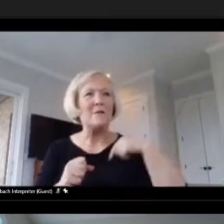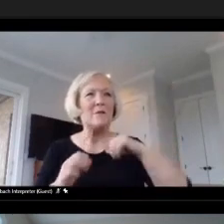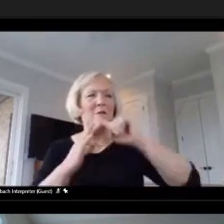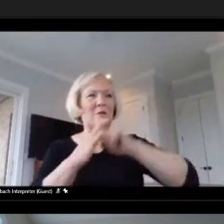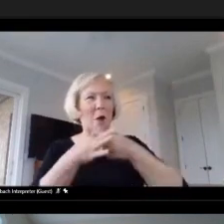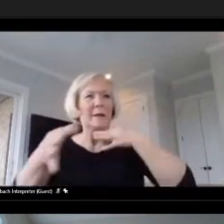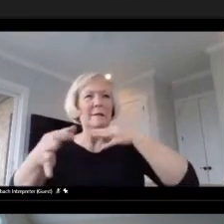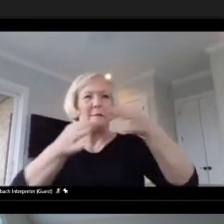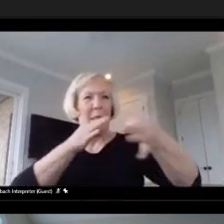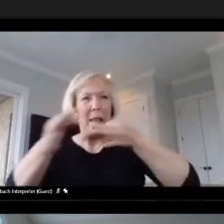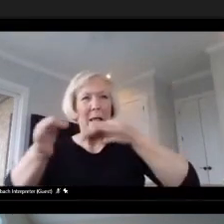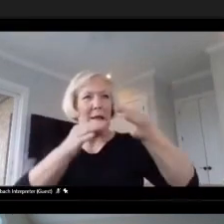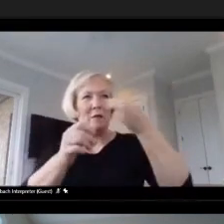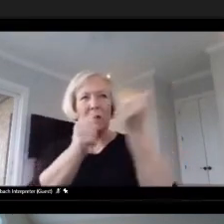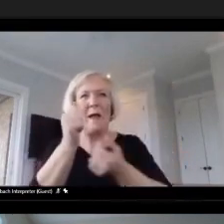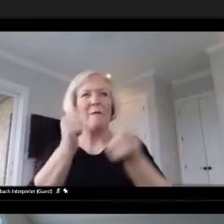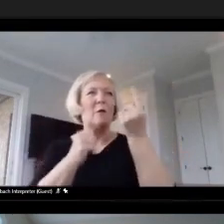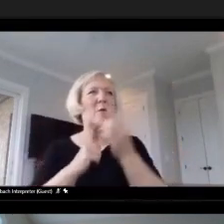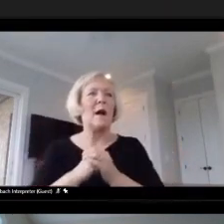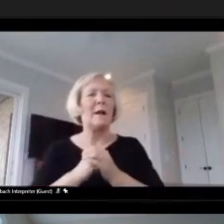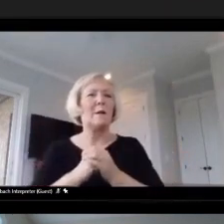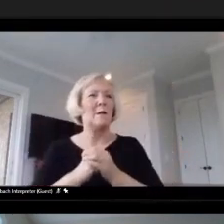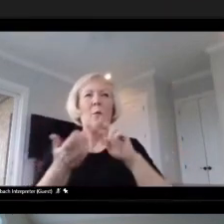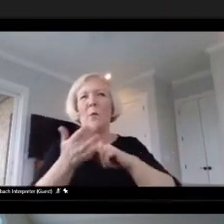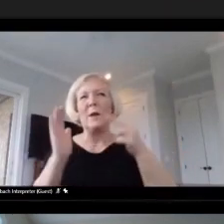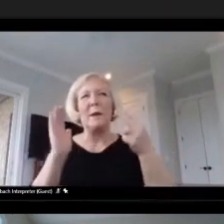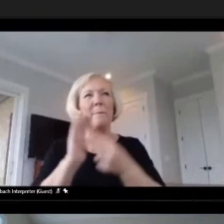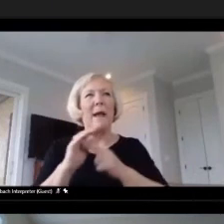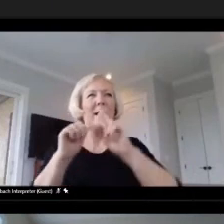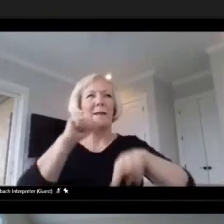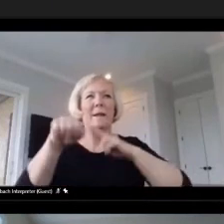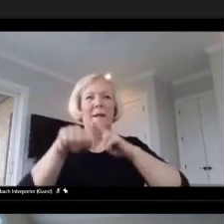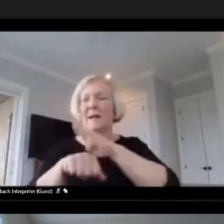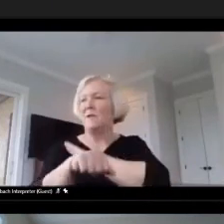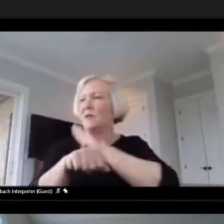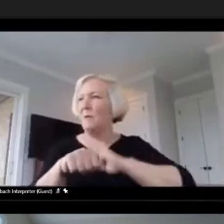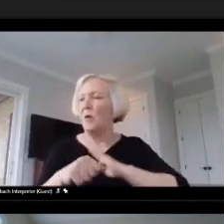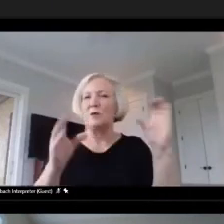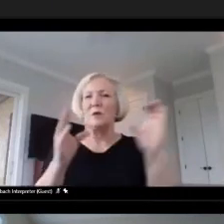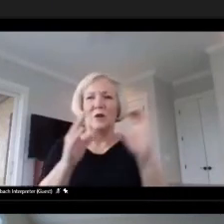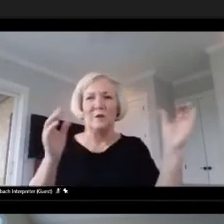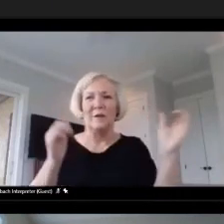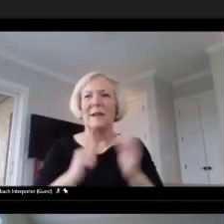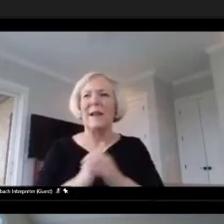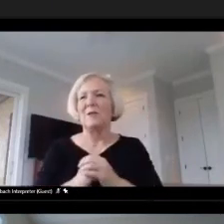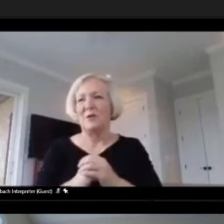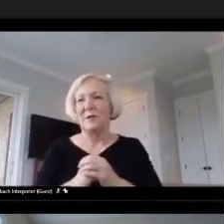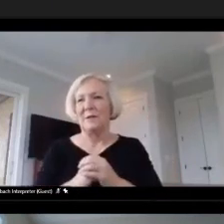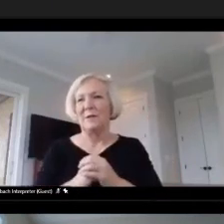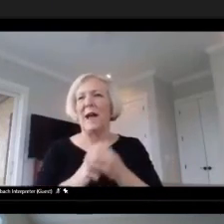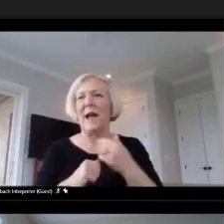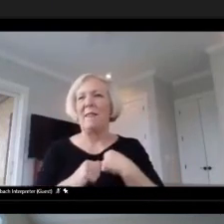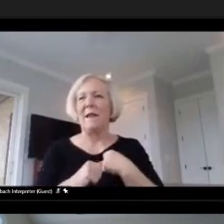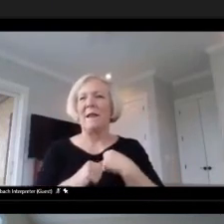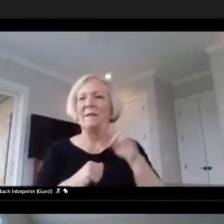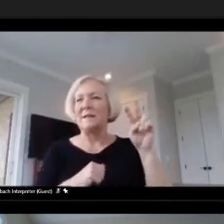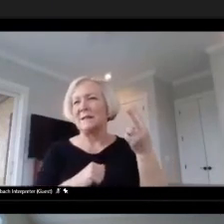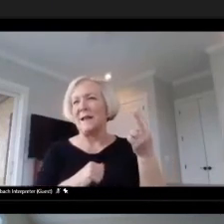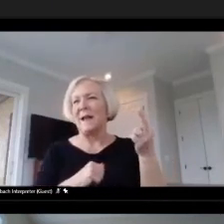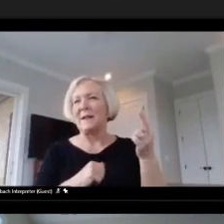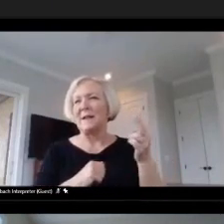to everybody what National Board certification was all about. I think the second was when